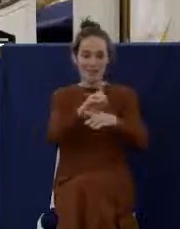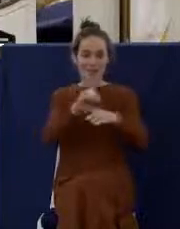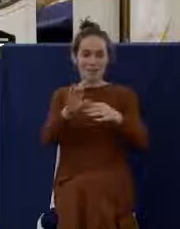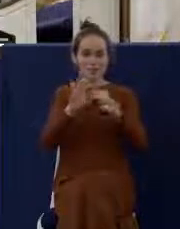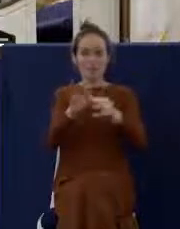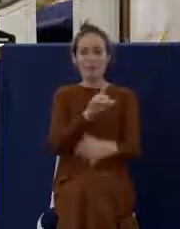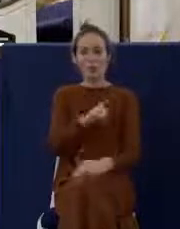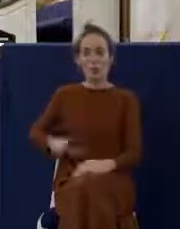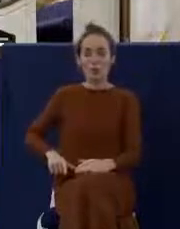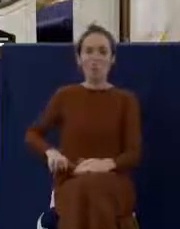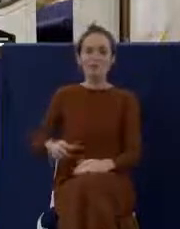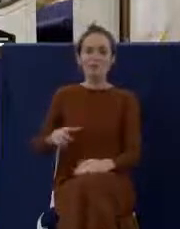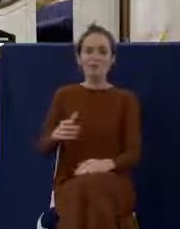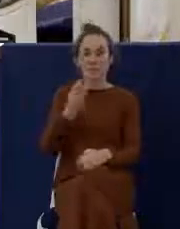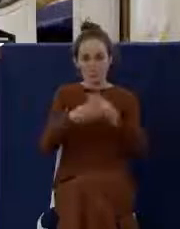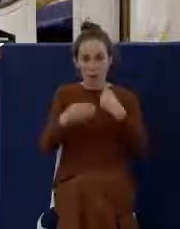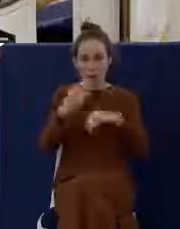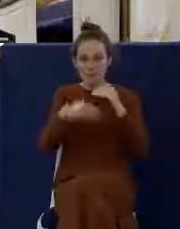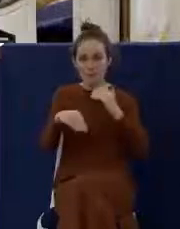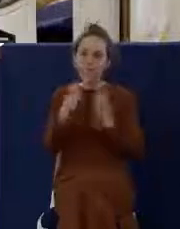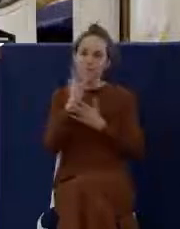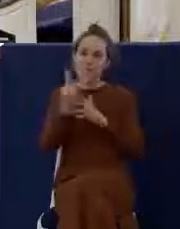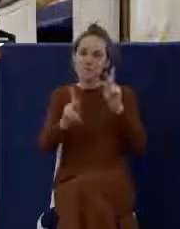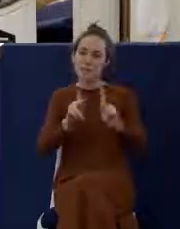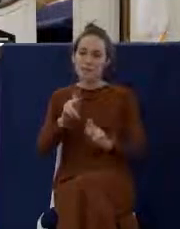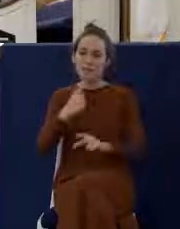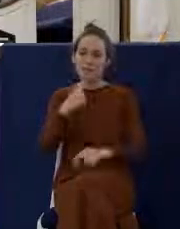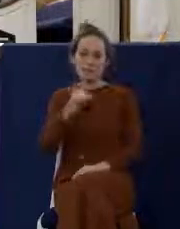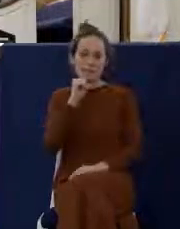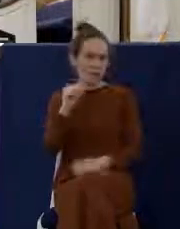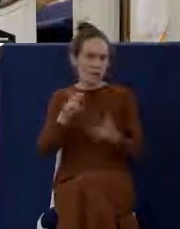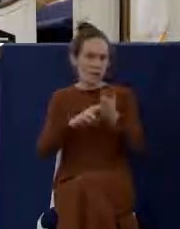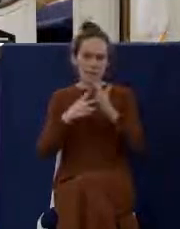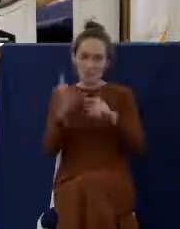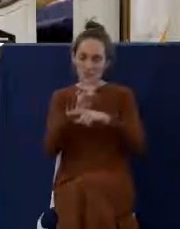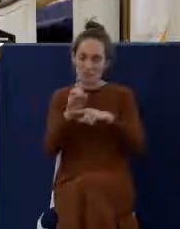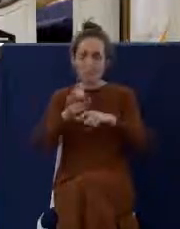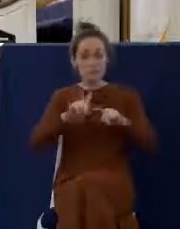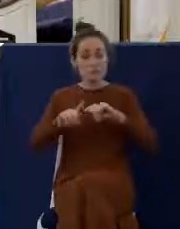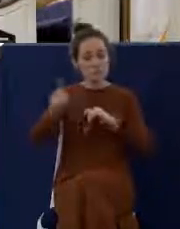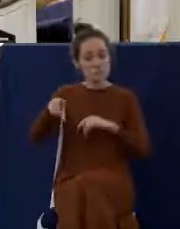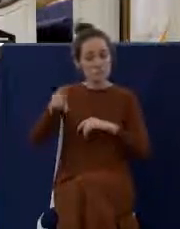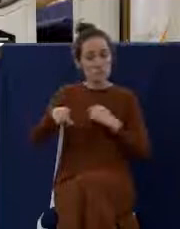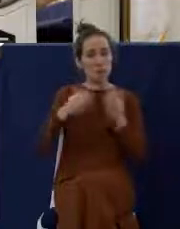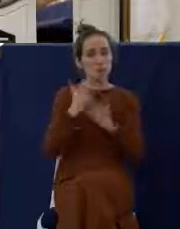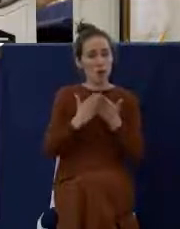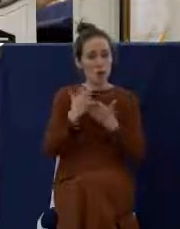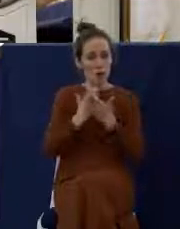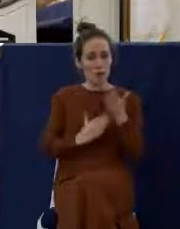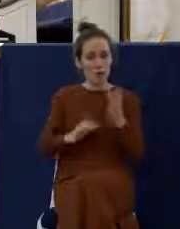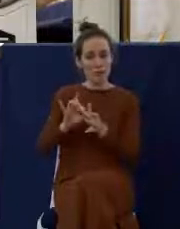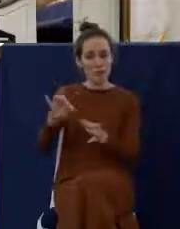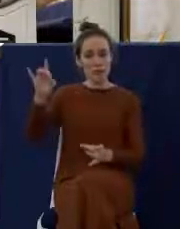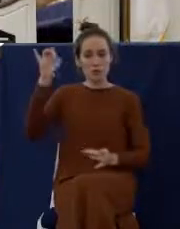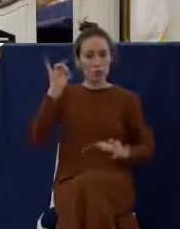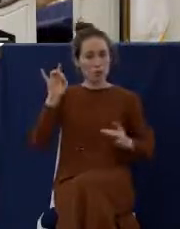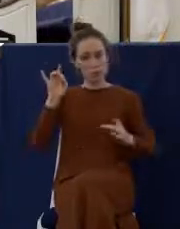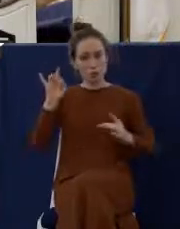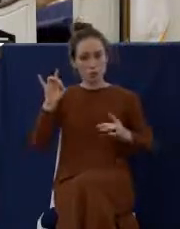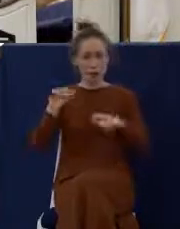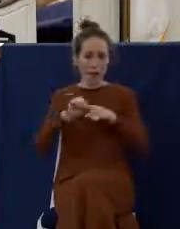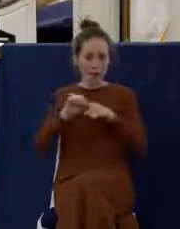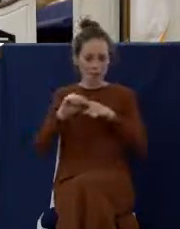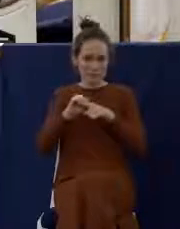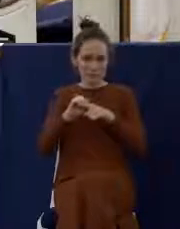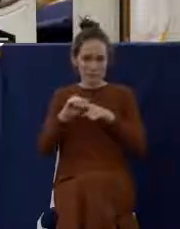might not consider the Lord's Supper to be a discipline per se, but it is a necessary part of the spiritual exercise that a believer needs to